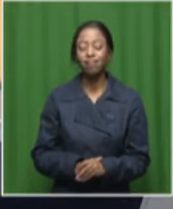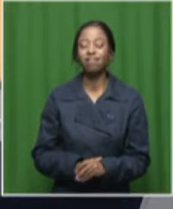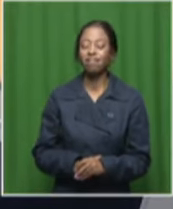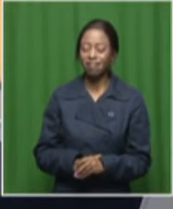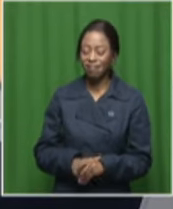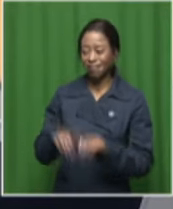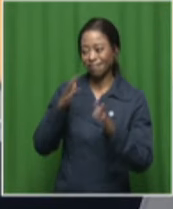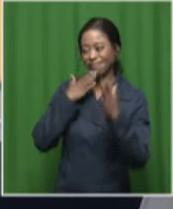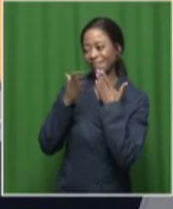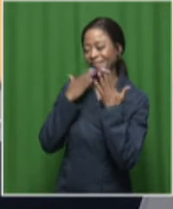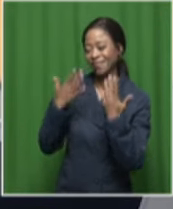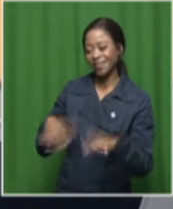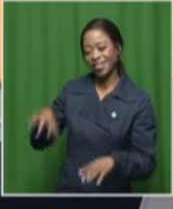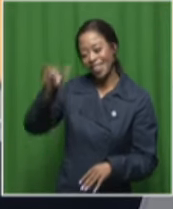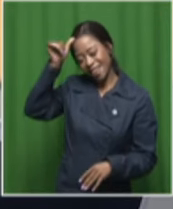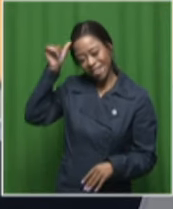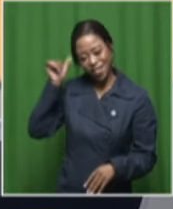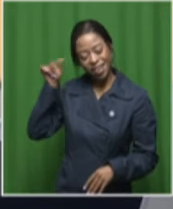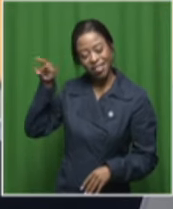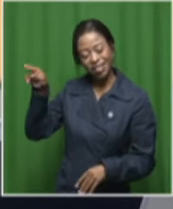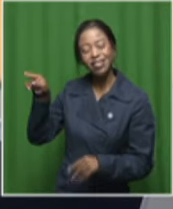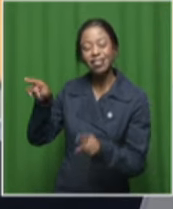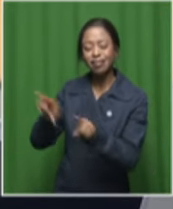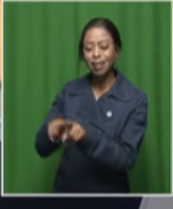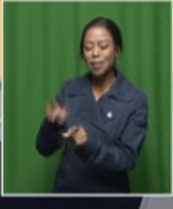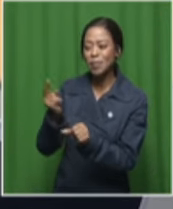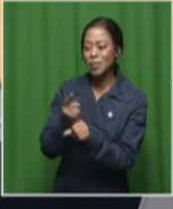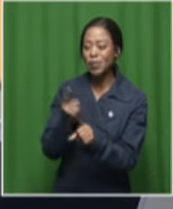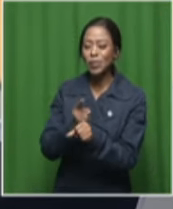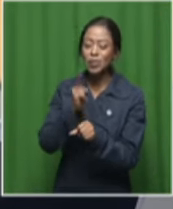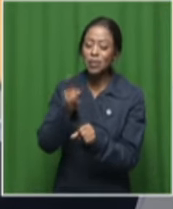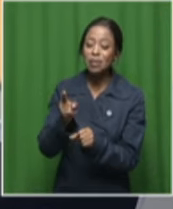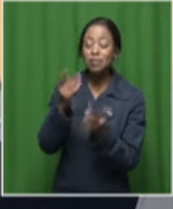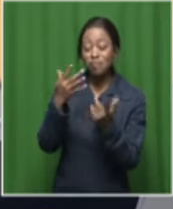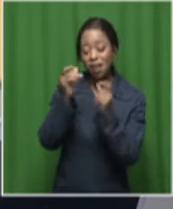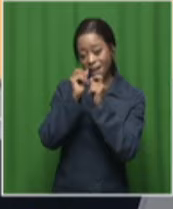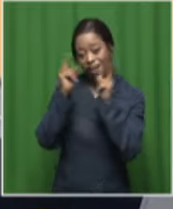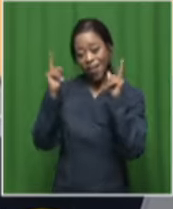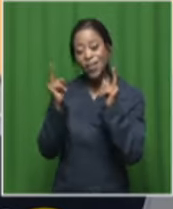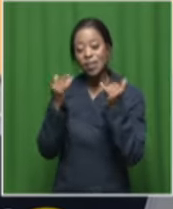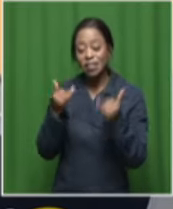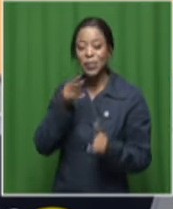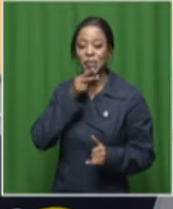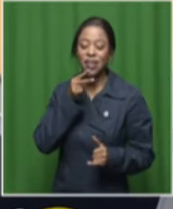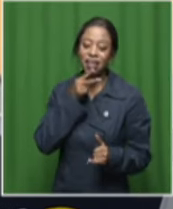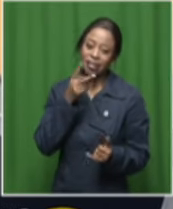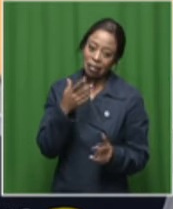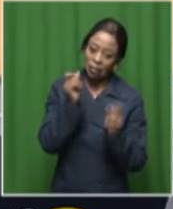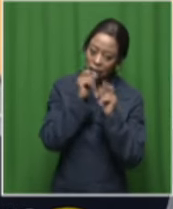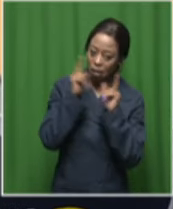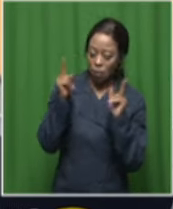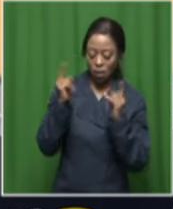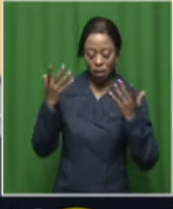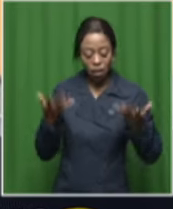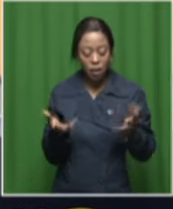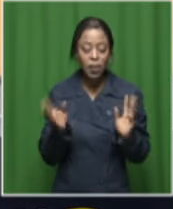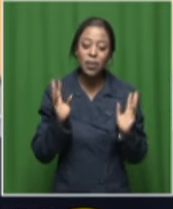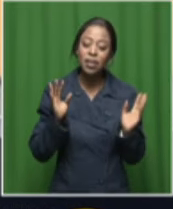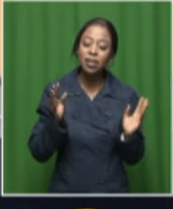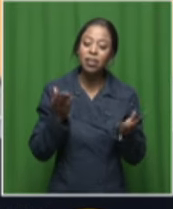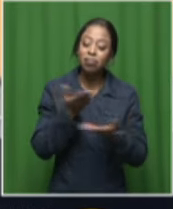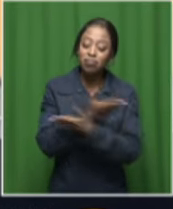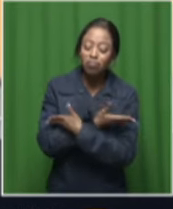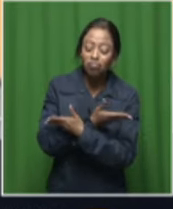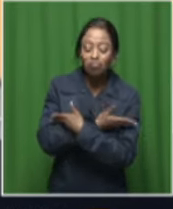Well, thank you so much, Aldrin. And as you may have become accustomed to now on a Friday, you know we sit back and we